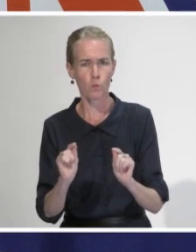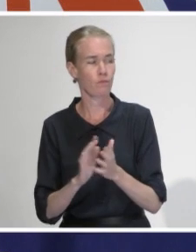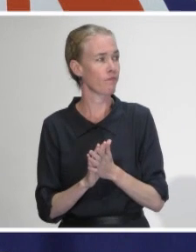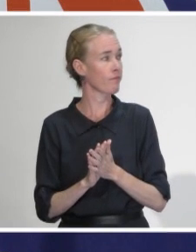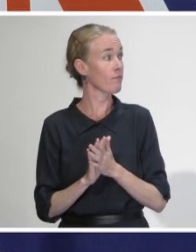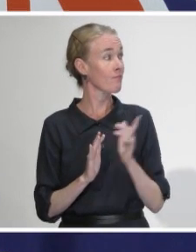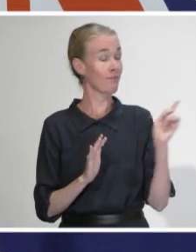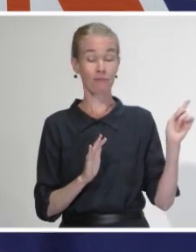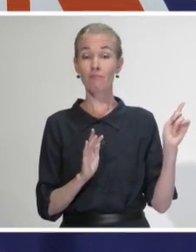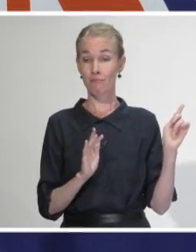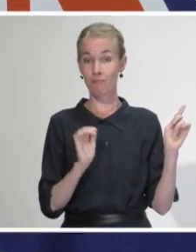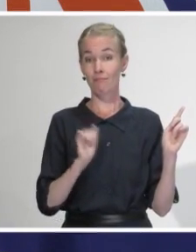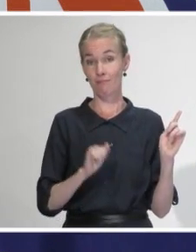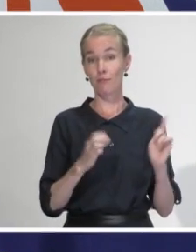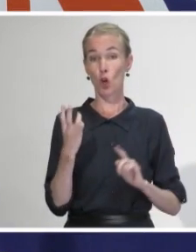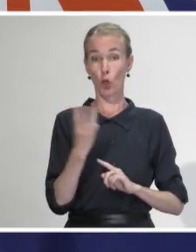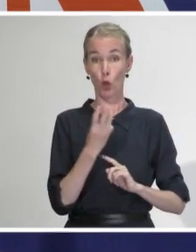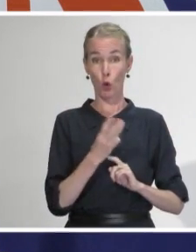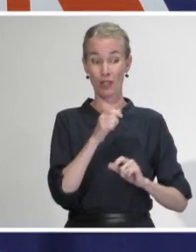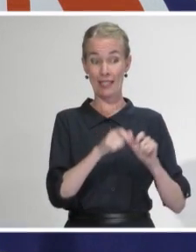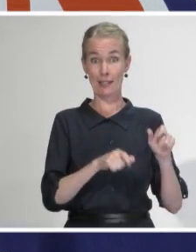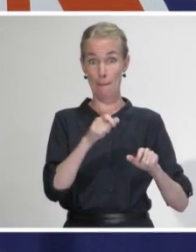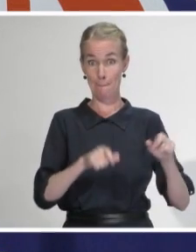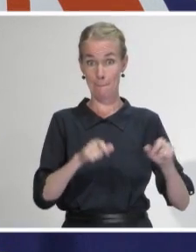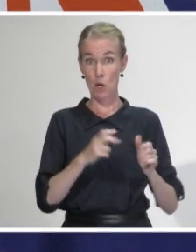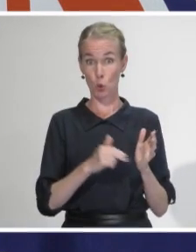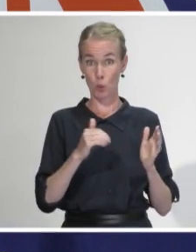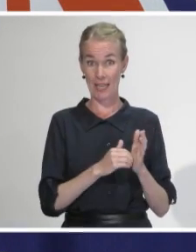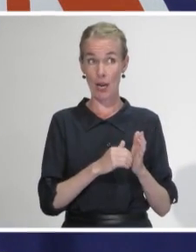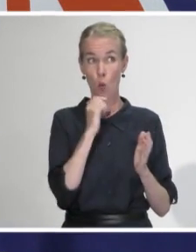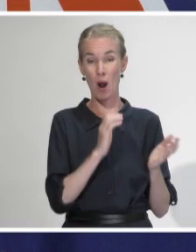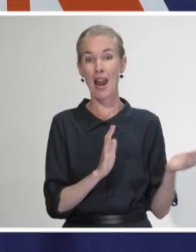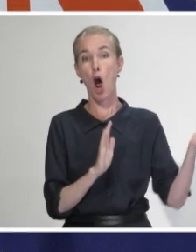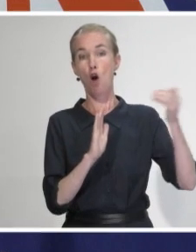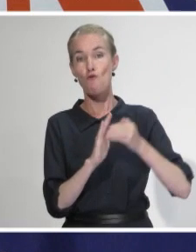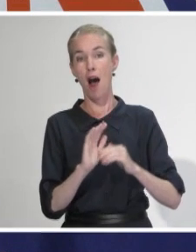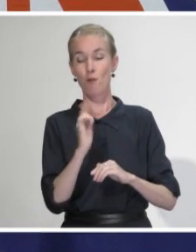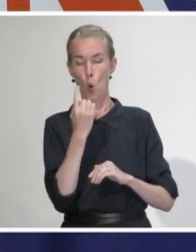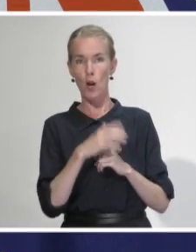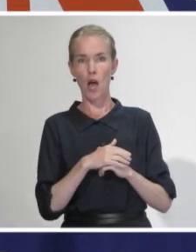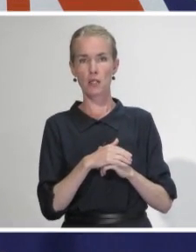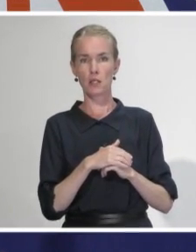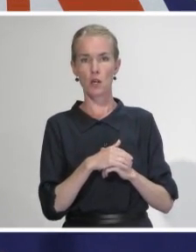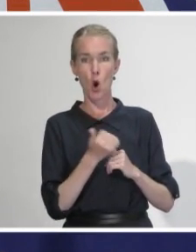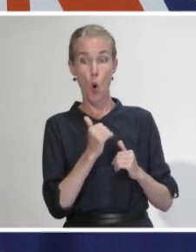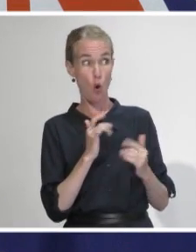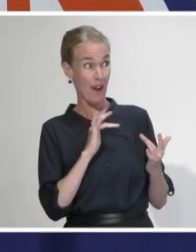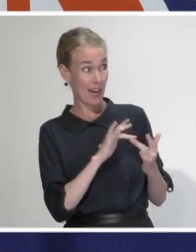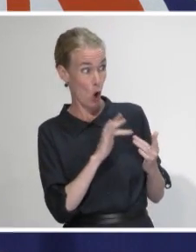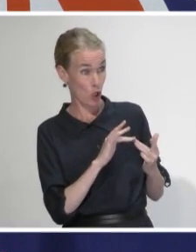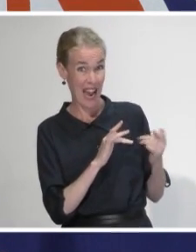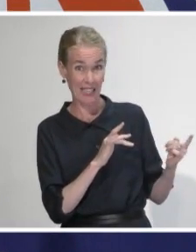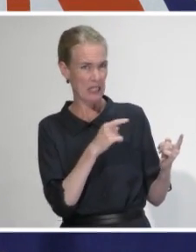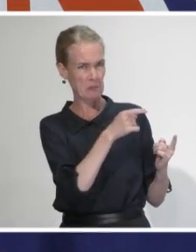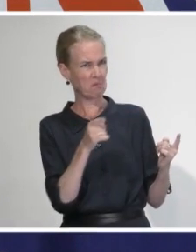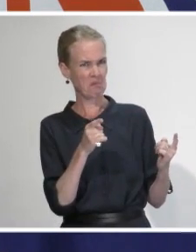be arriving and brought into Auckland. I understand that none of those people are unwell enough to require hospital level care so they